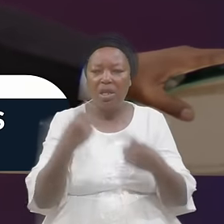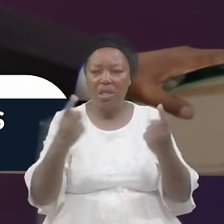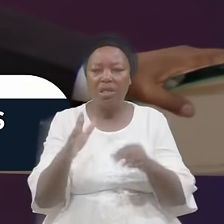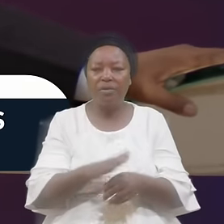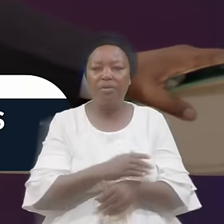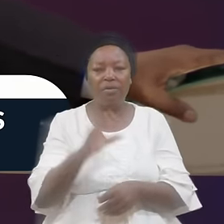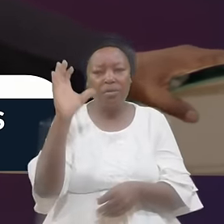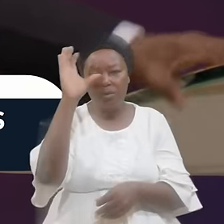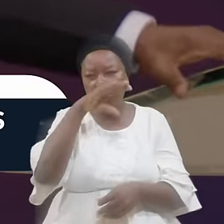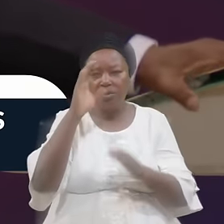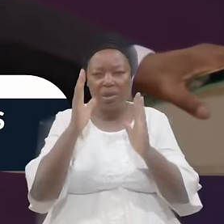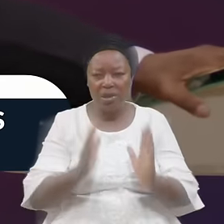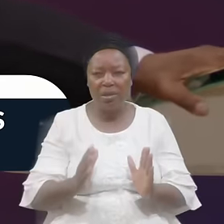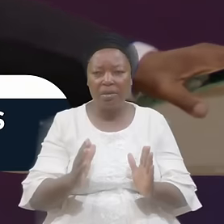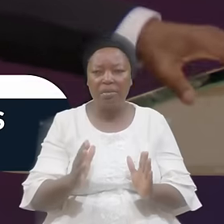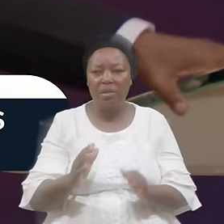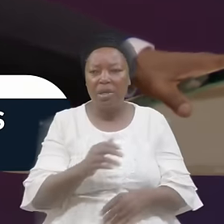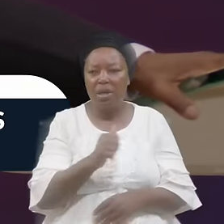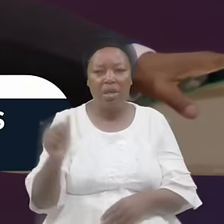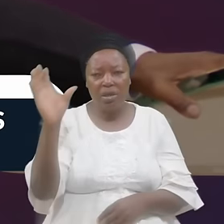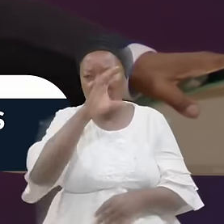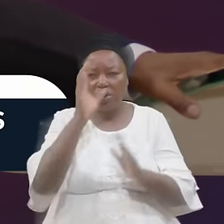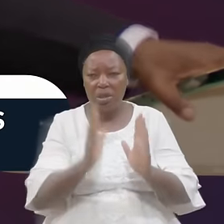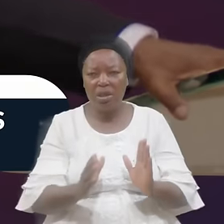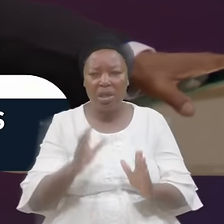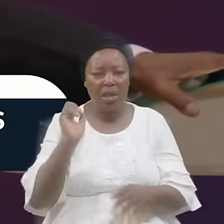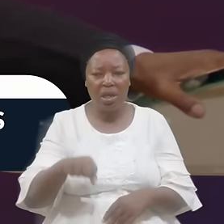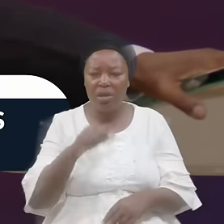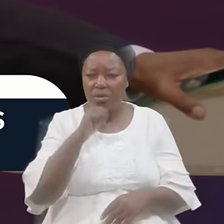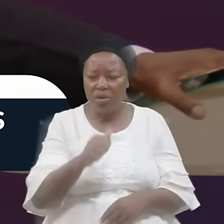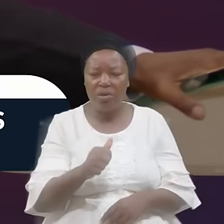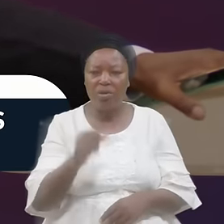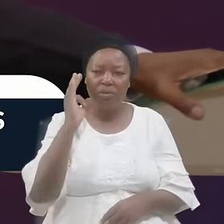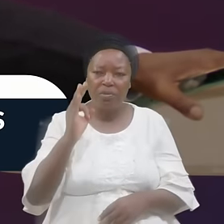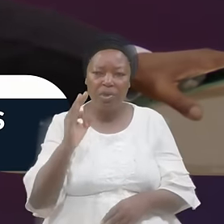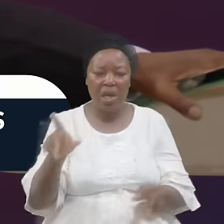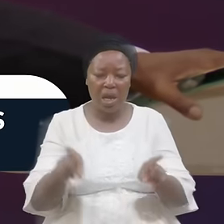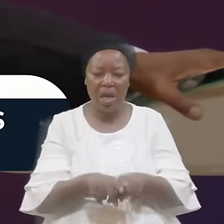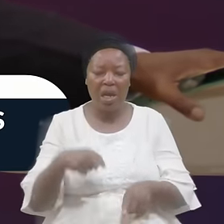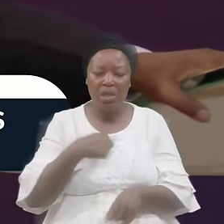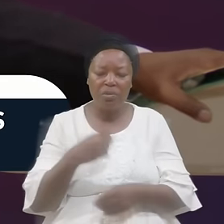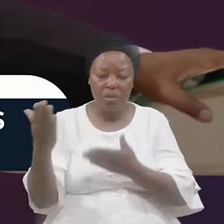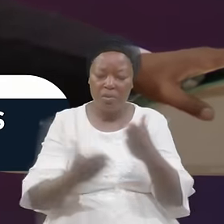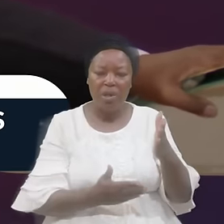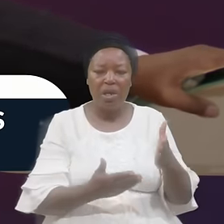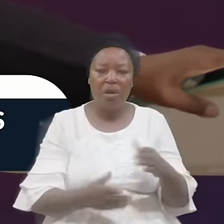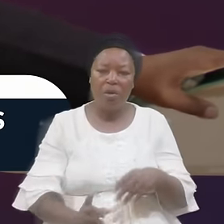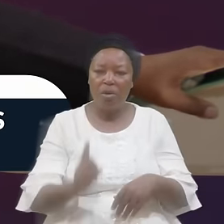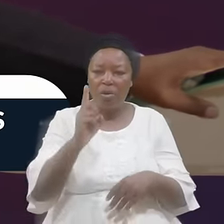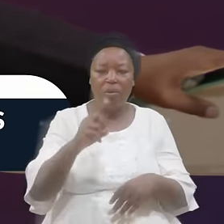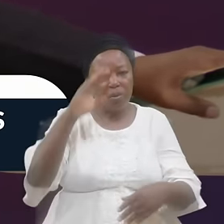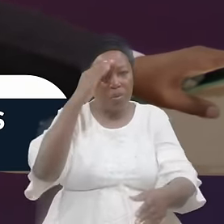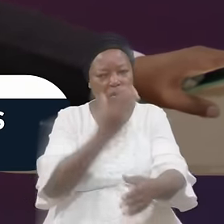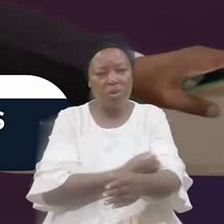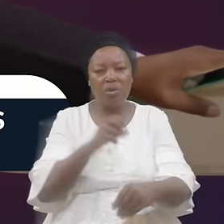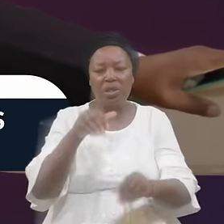Stranger Cannot So Minister As To Bring God Sons Into